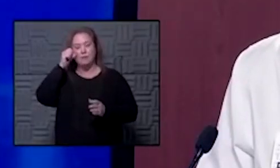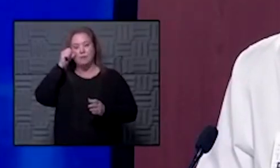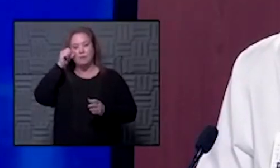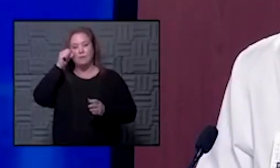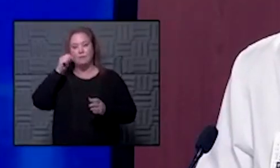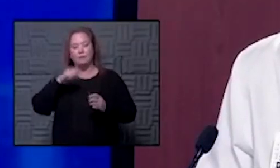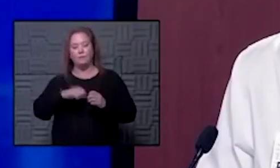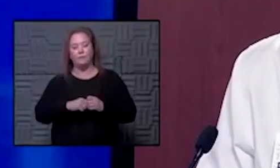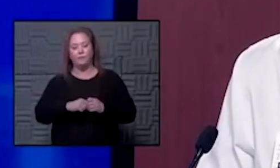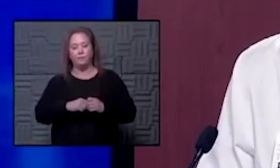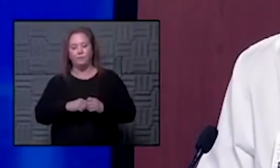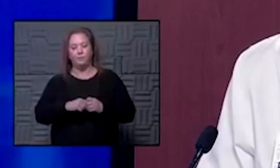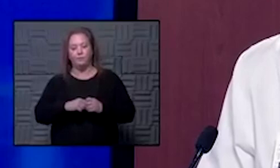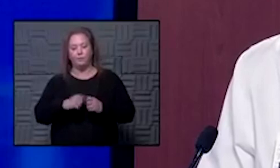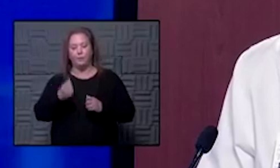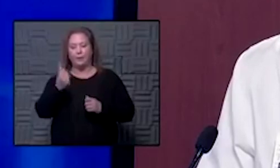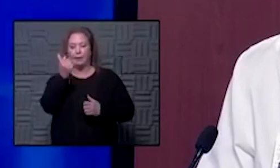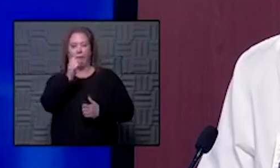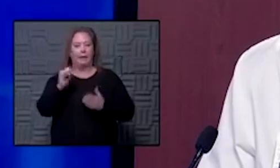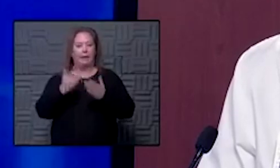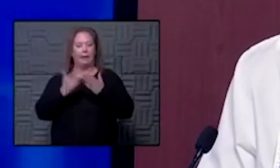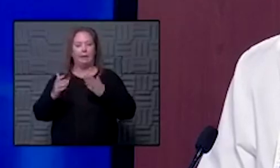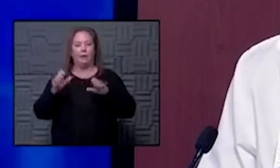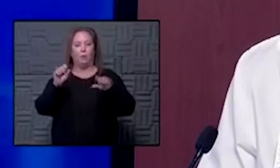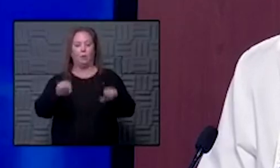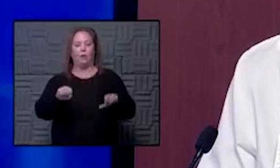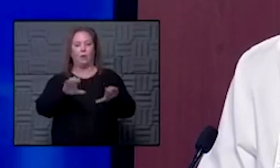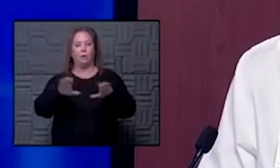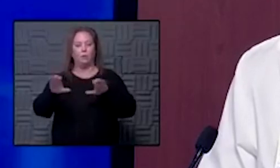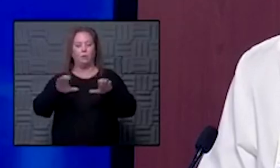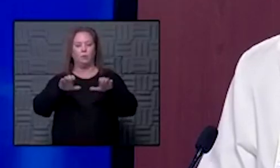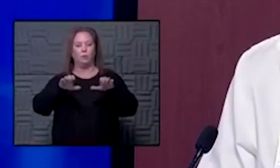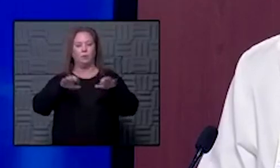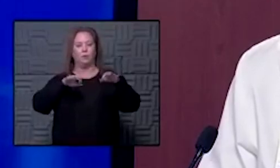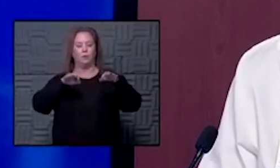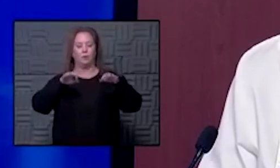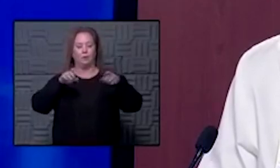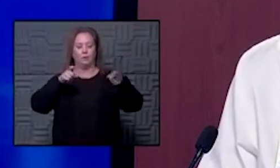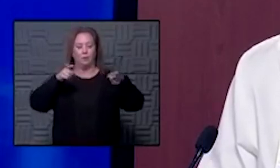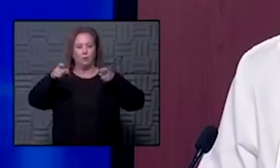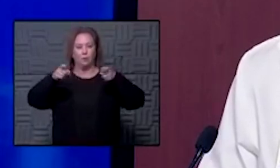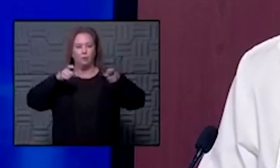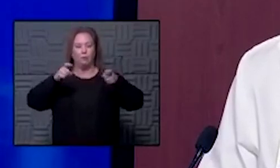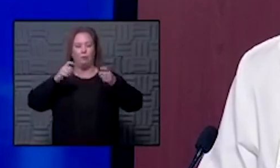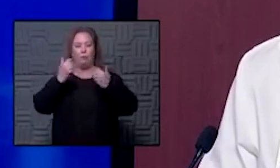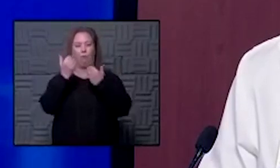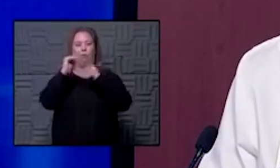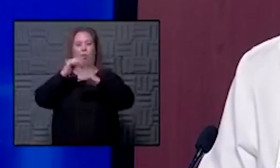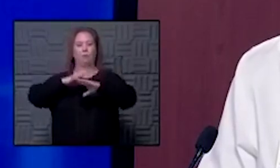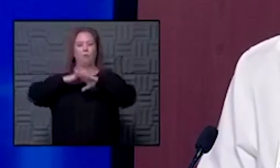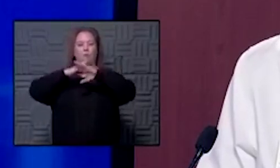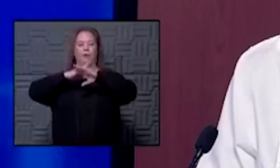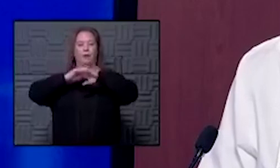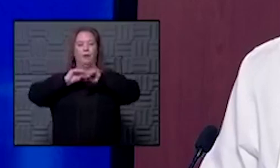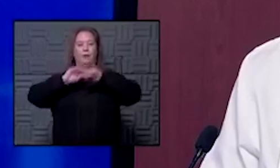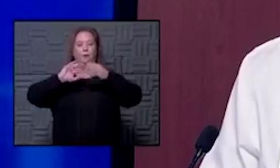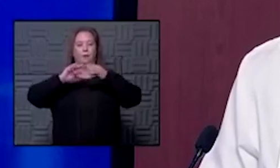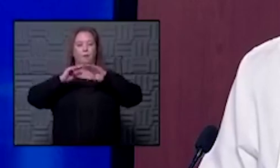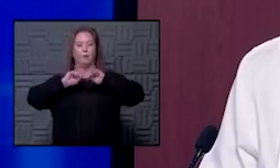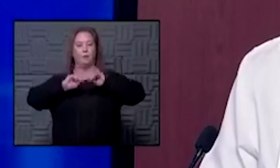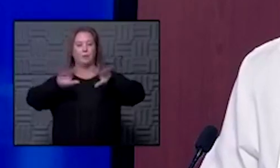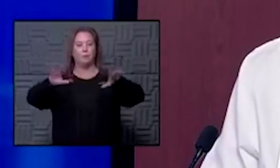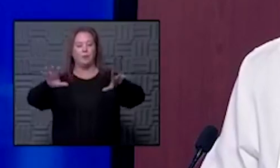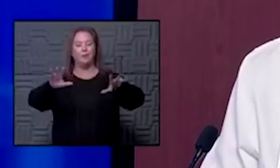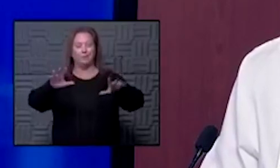um anything that we do to outline mitigation strategies to prevent community spread will be helpful